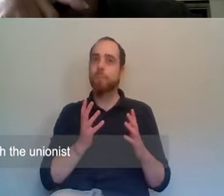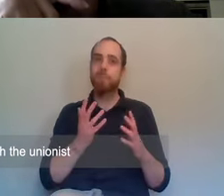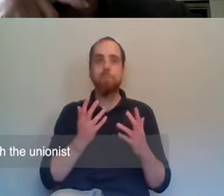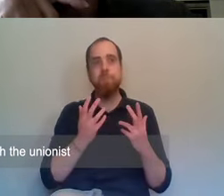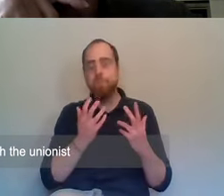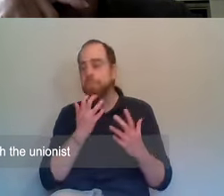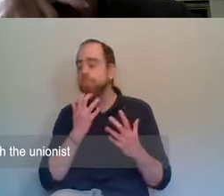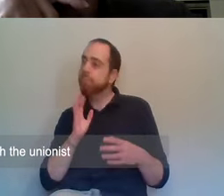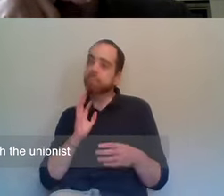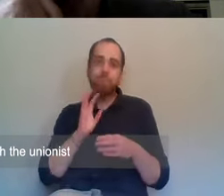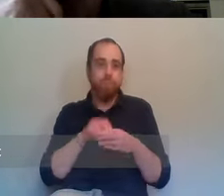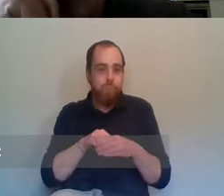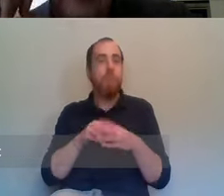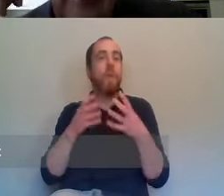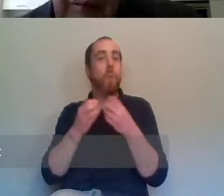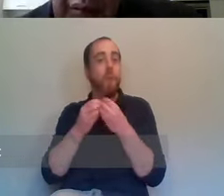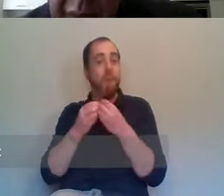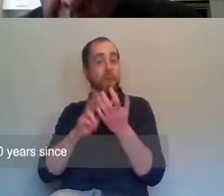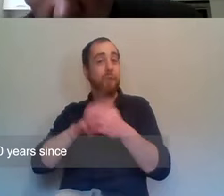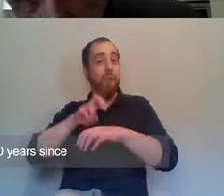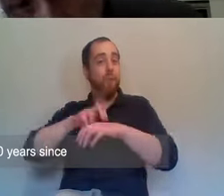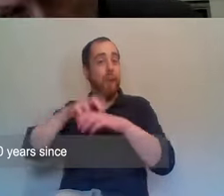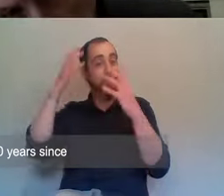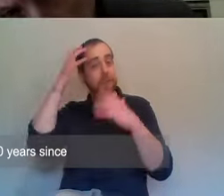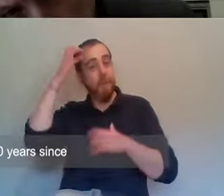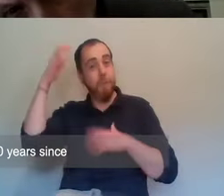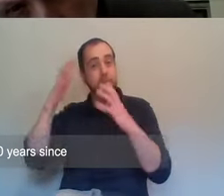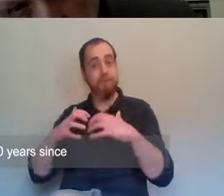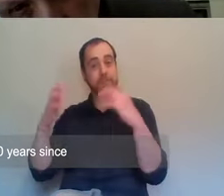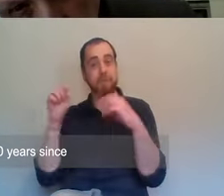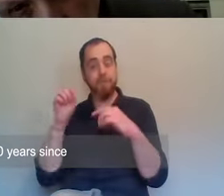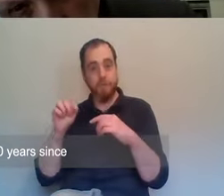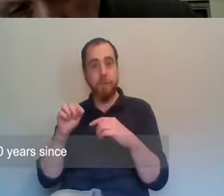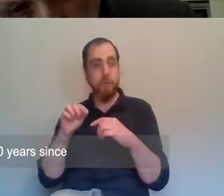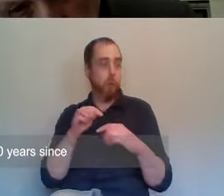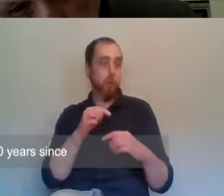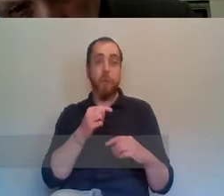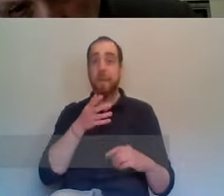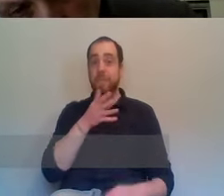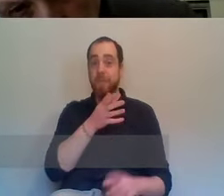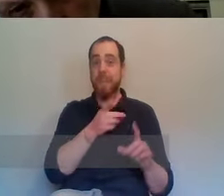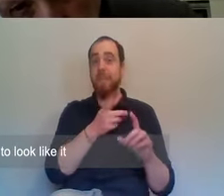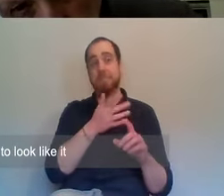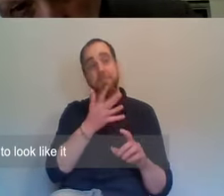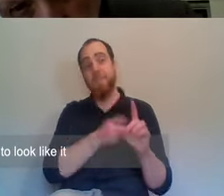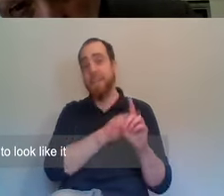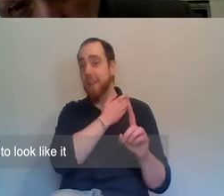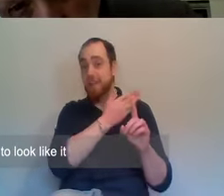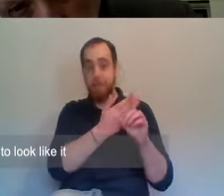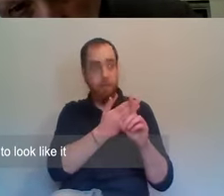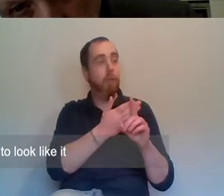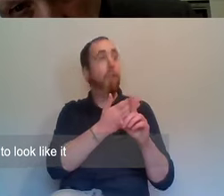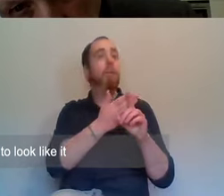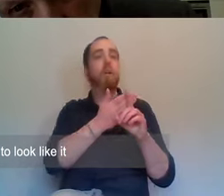with the Unionist government. Because it's nearly 50 years since partition. Northern Ireland begins to look